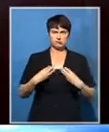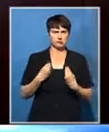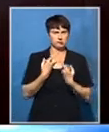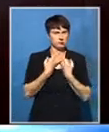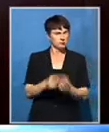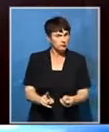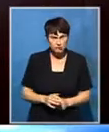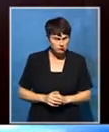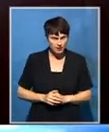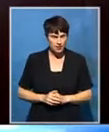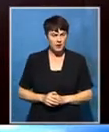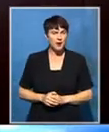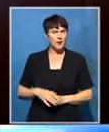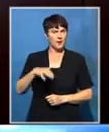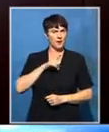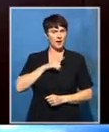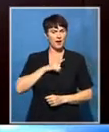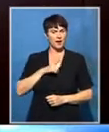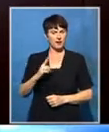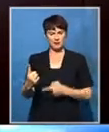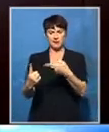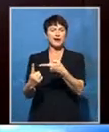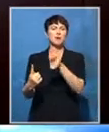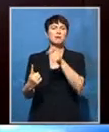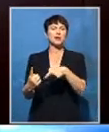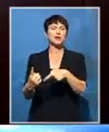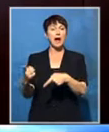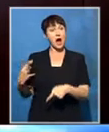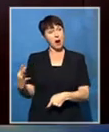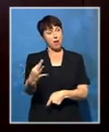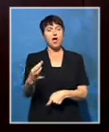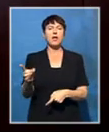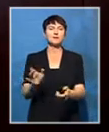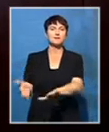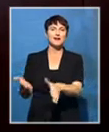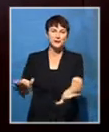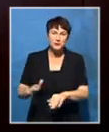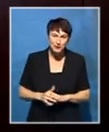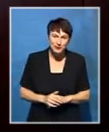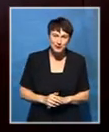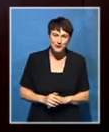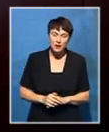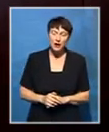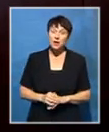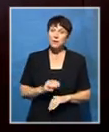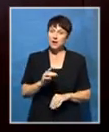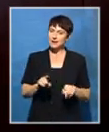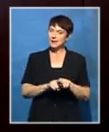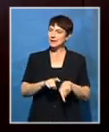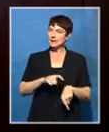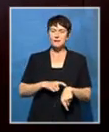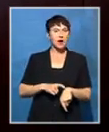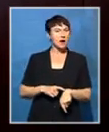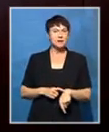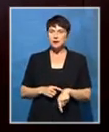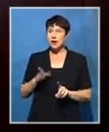effect by reason of the applicant having died and also see a situation where this judgment